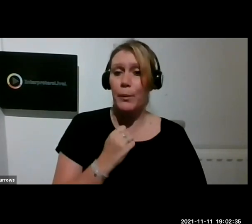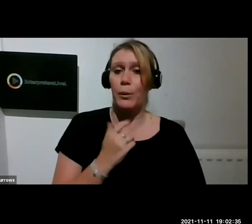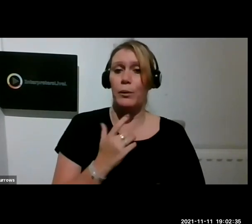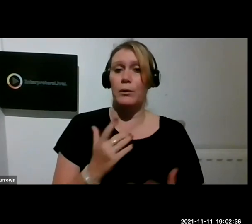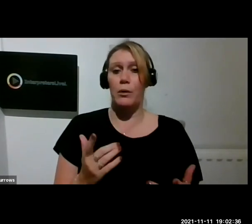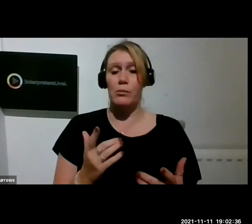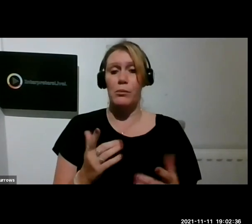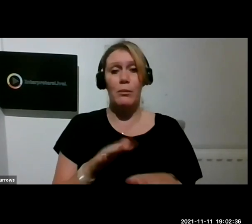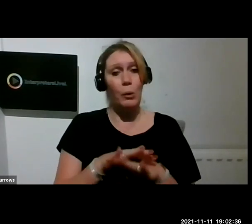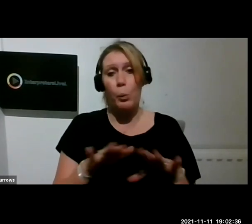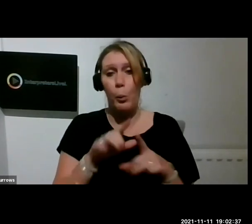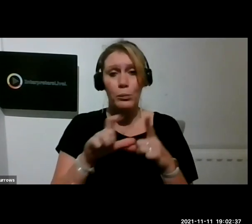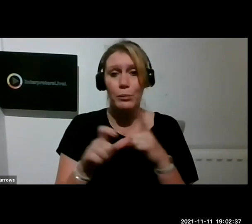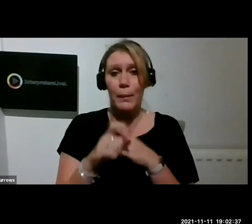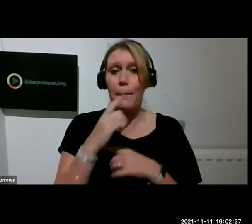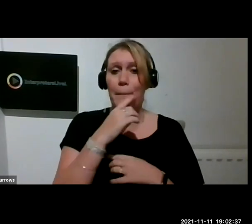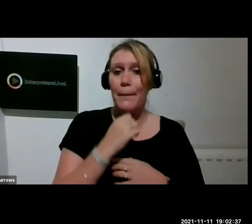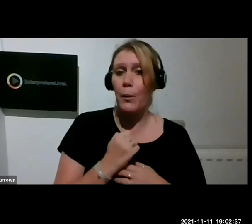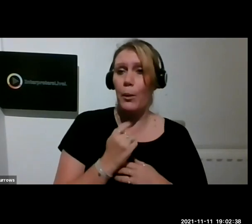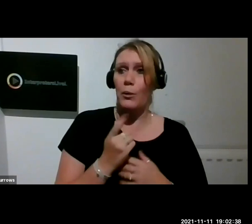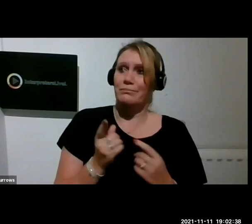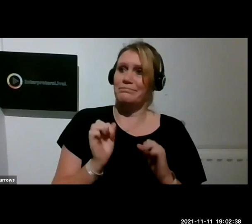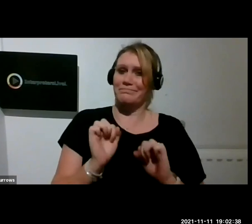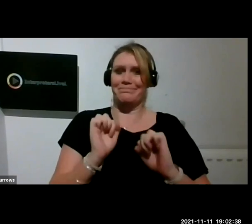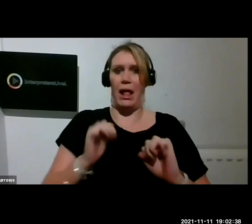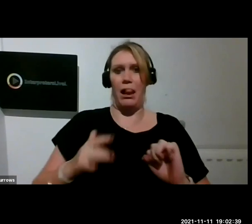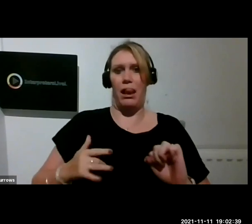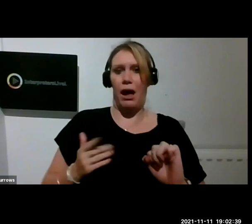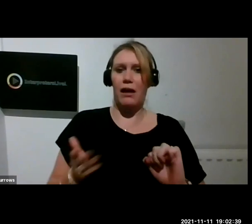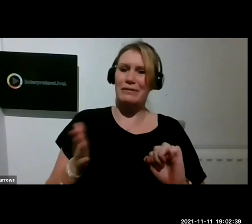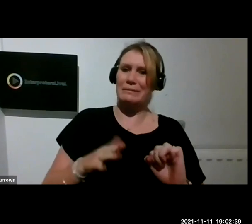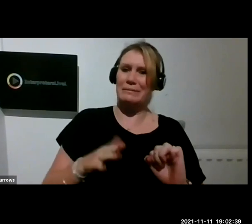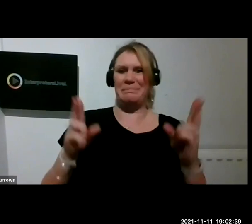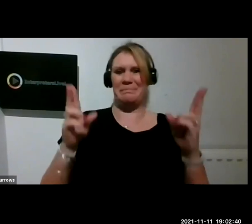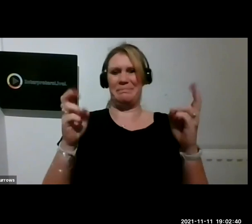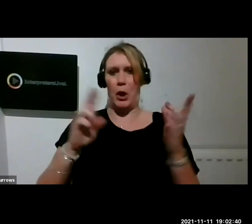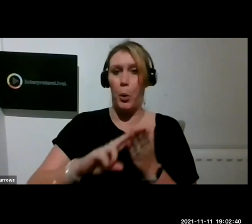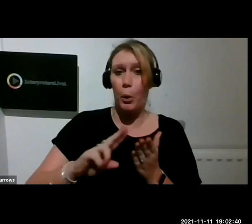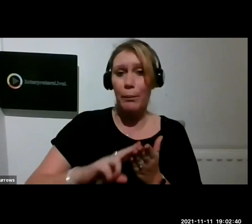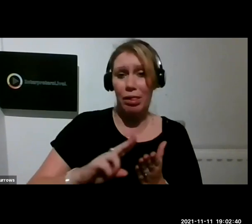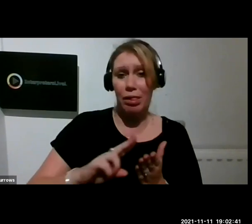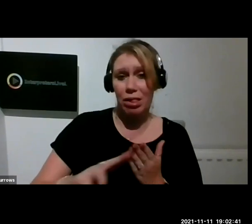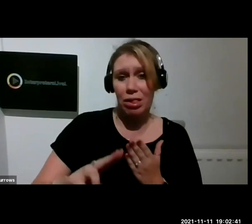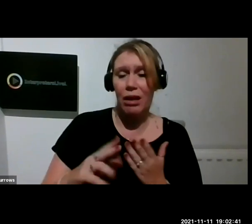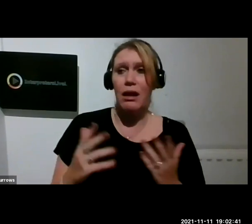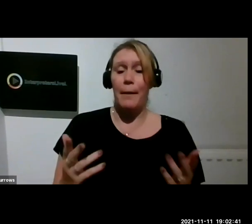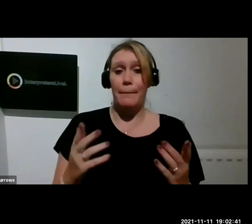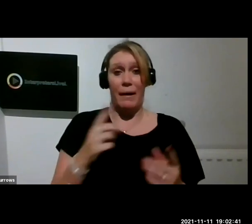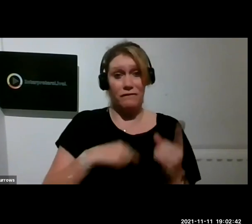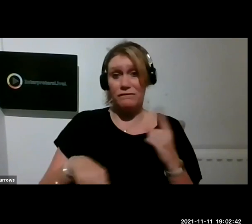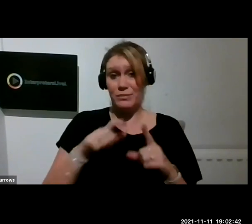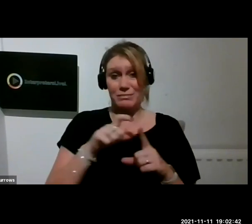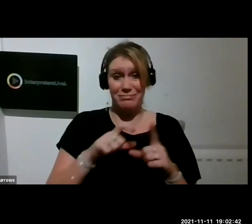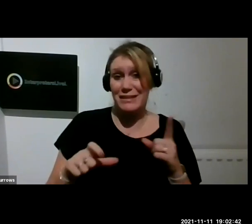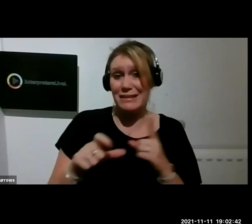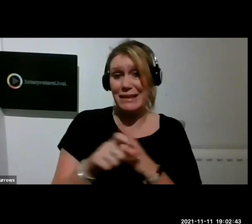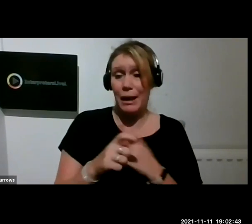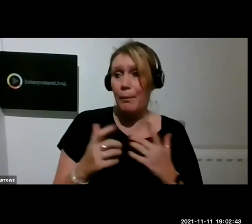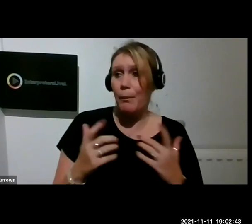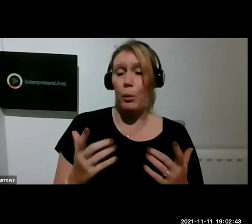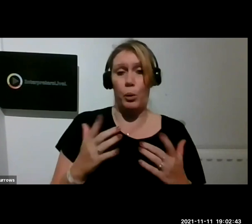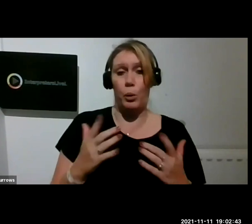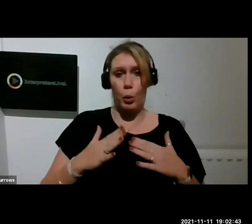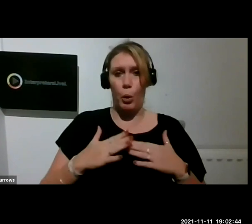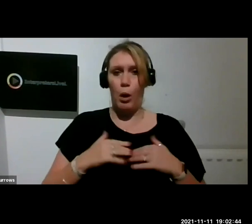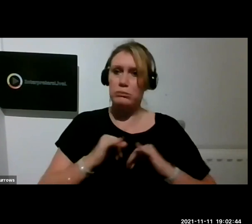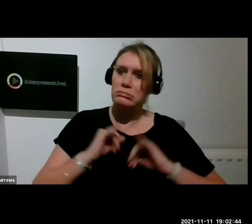may already have returned to semi-normal life will probably never be the same for many of us who live with impairments and long